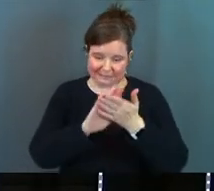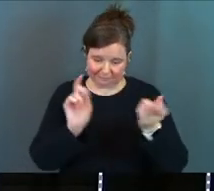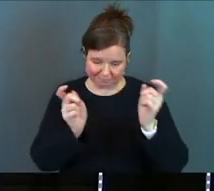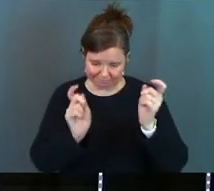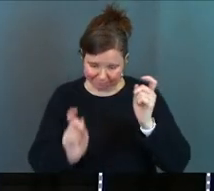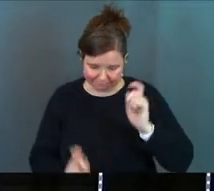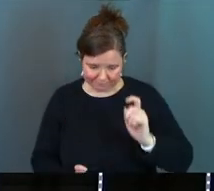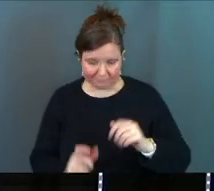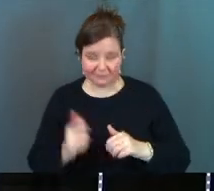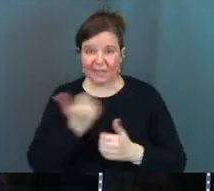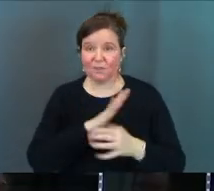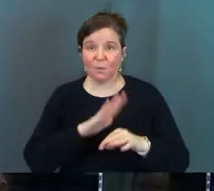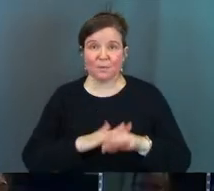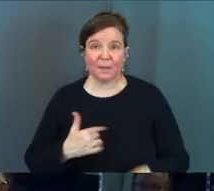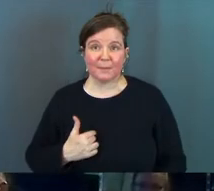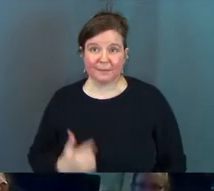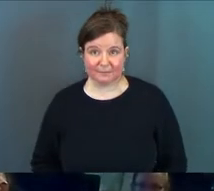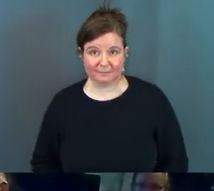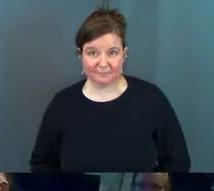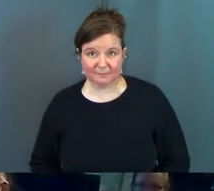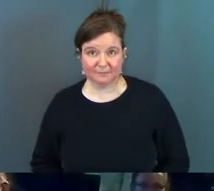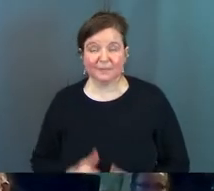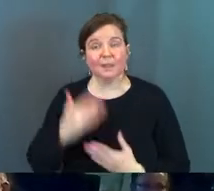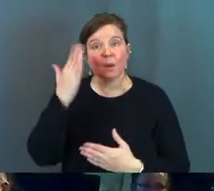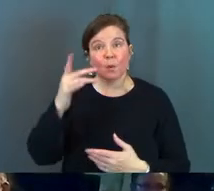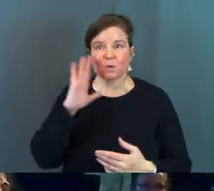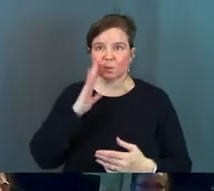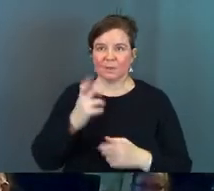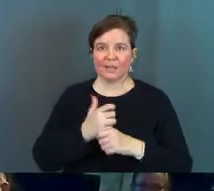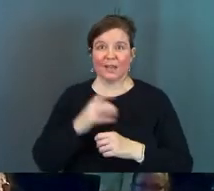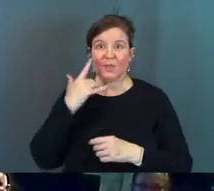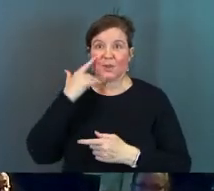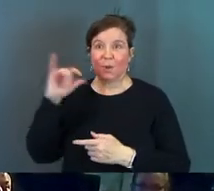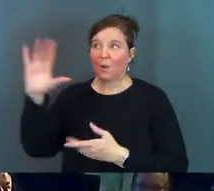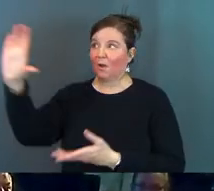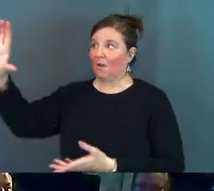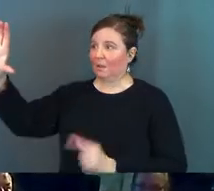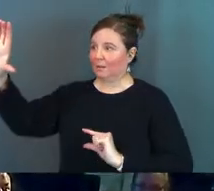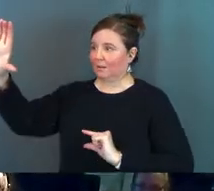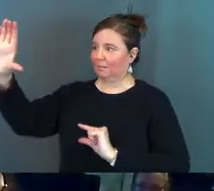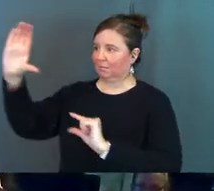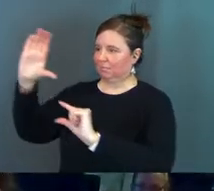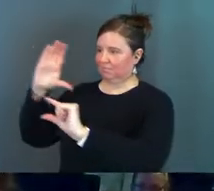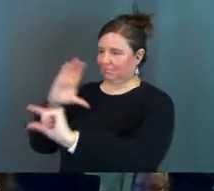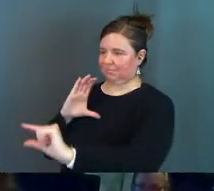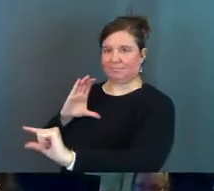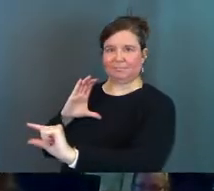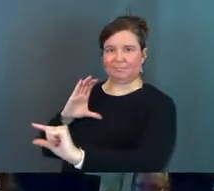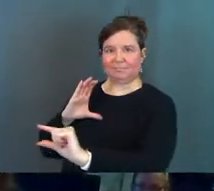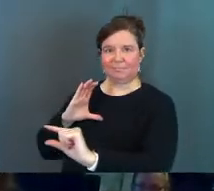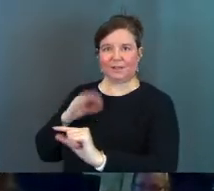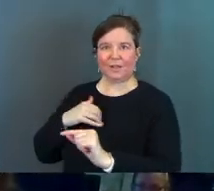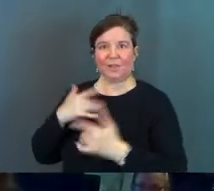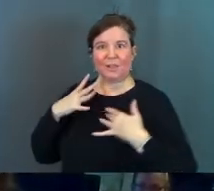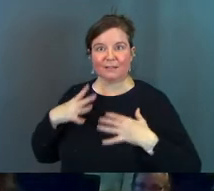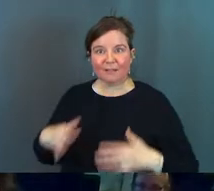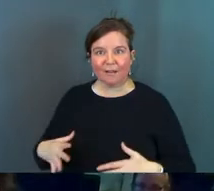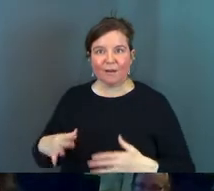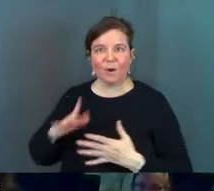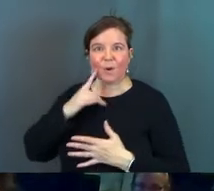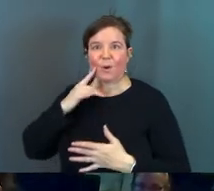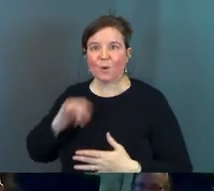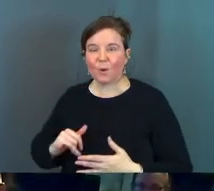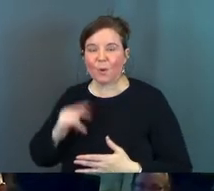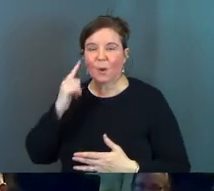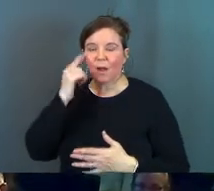everything is going to be on me that's why it's like you're going to get this gold for me you're going to get those garments for me you're going to get this eye sap for me I'm going to